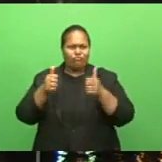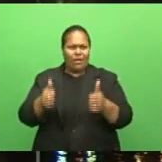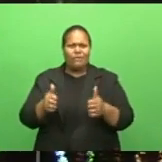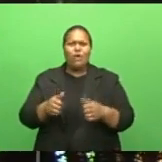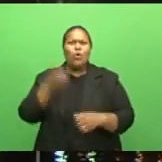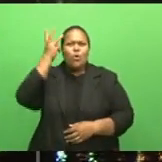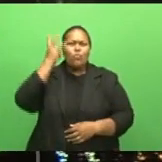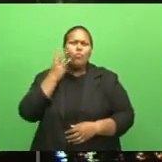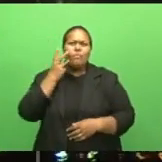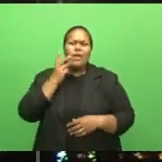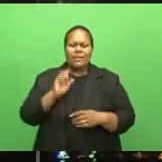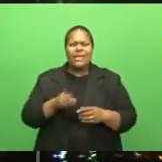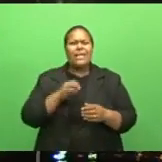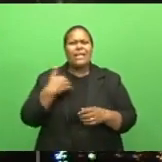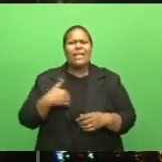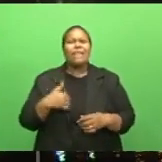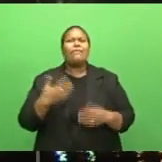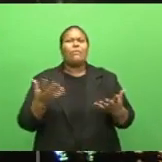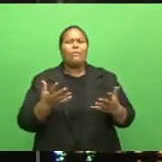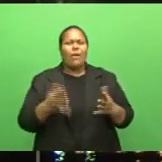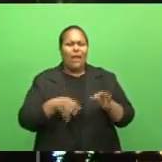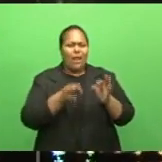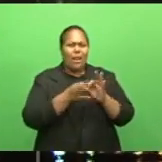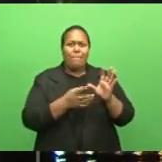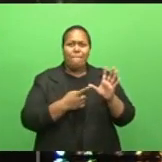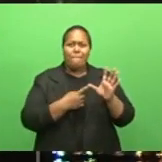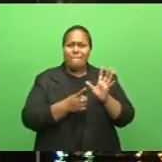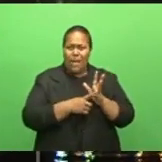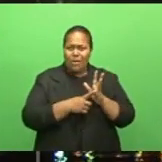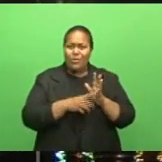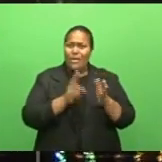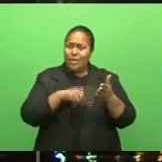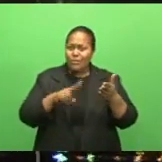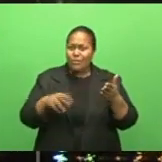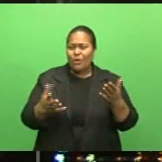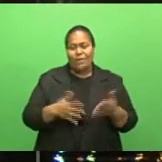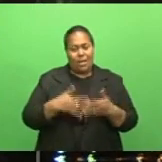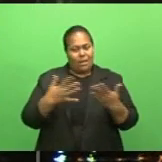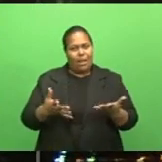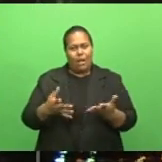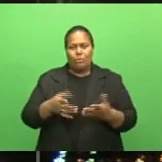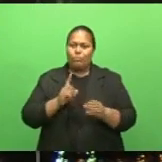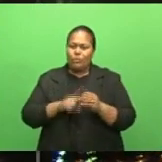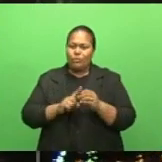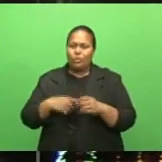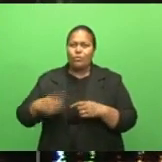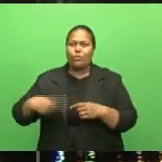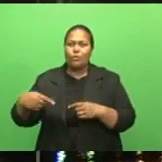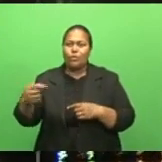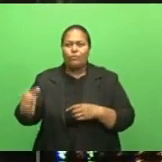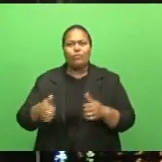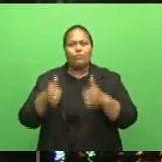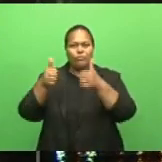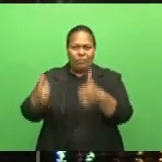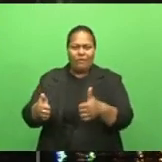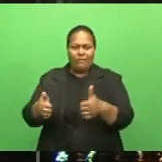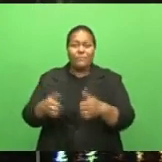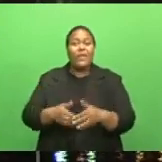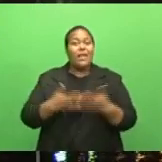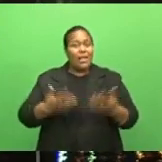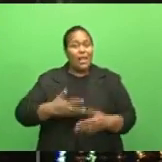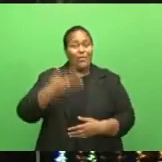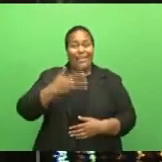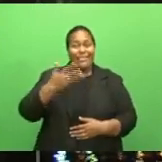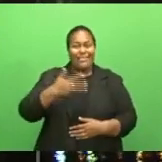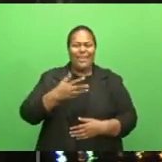incident occurred. The driver is being questioned as investigations continue. The road death toll currently stands at 19, compared